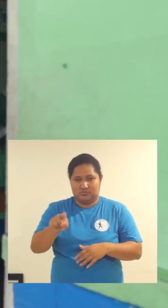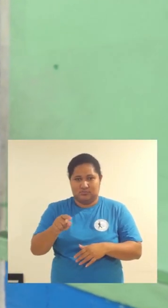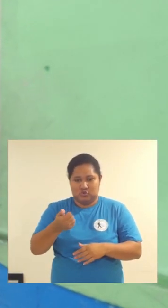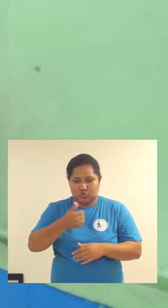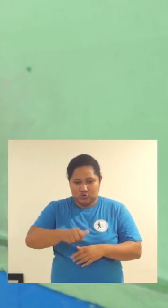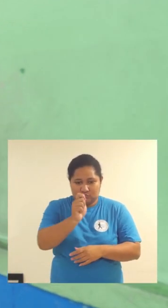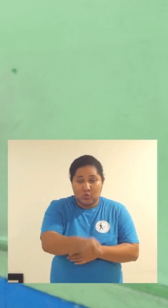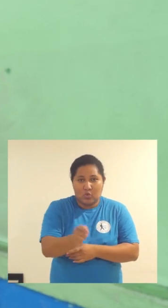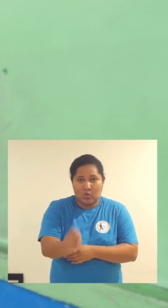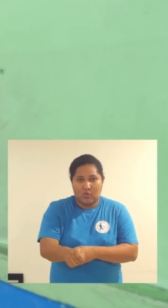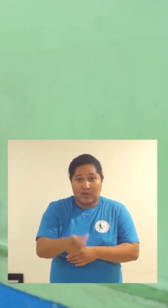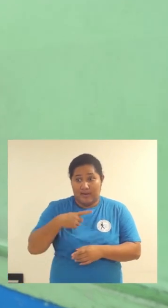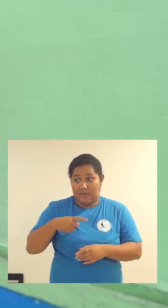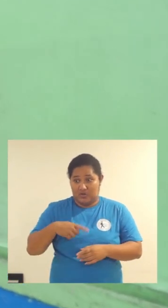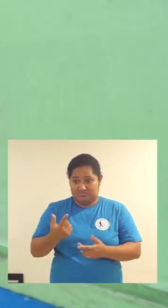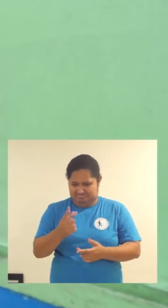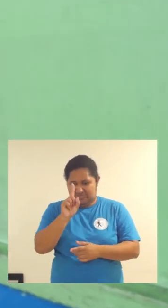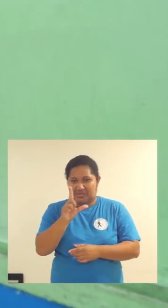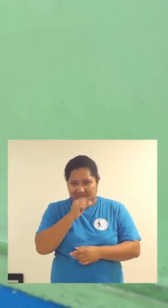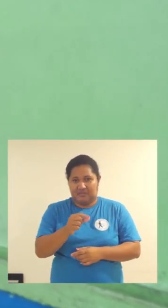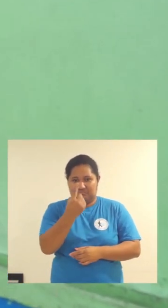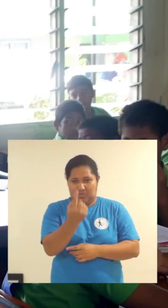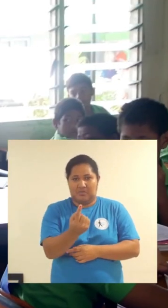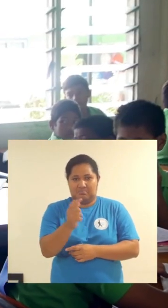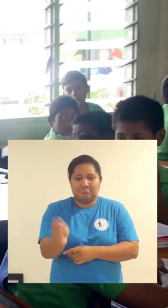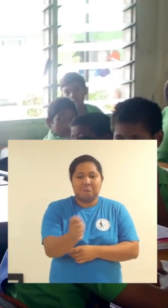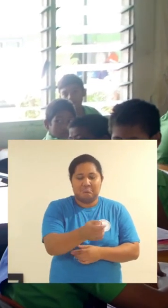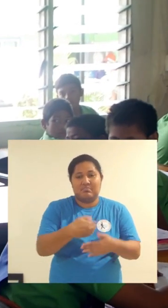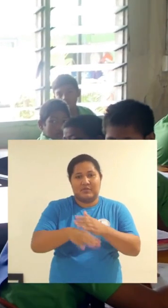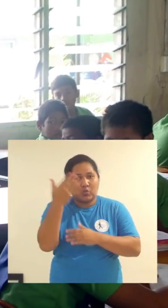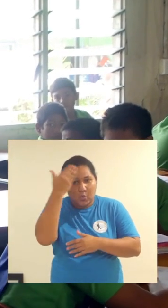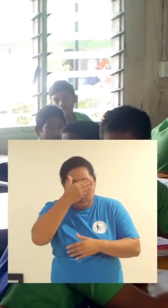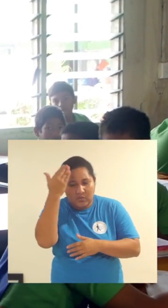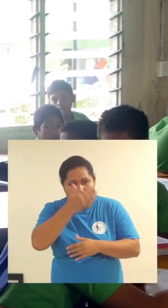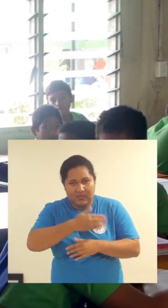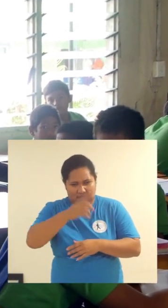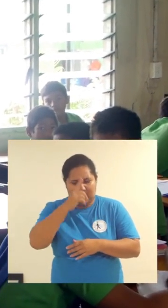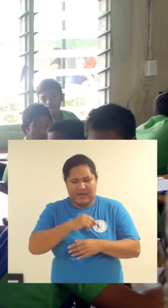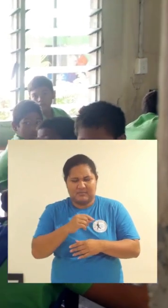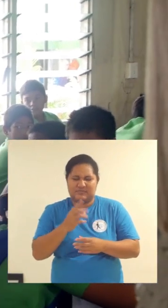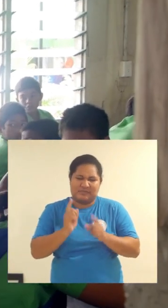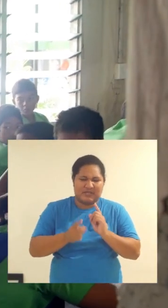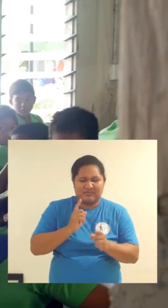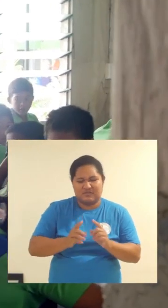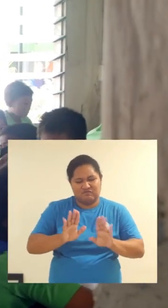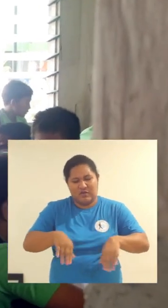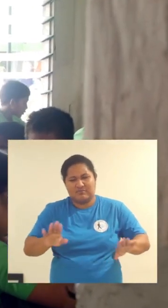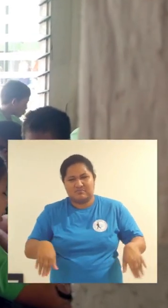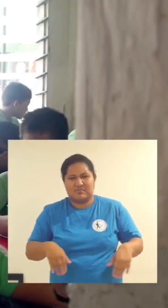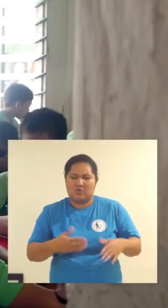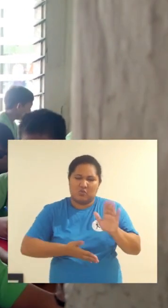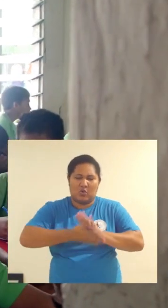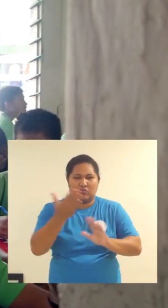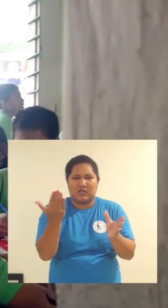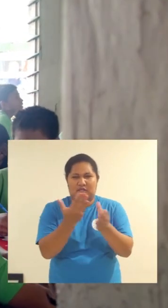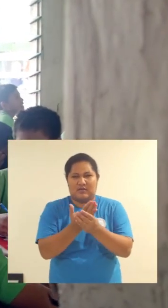you know an affair what you to test to know now you've got to know on a very fantastic to meet you team your time maroon